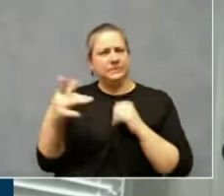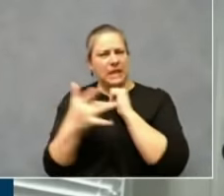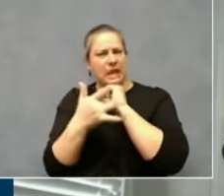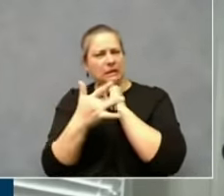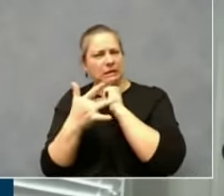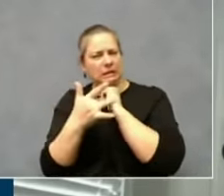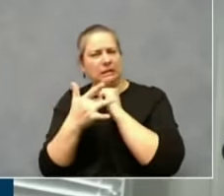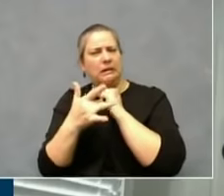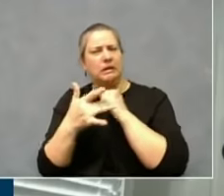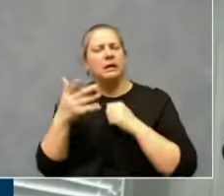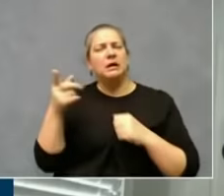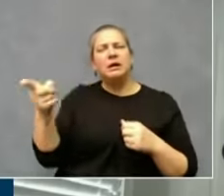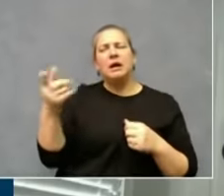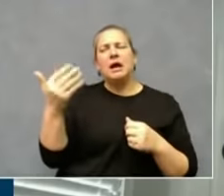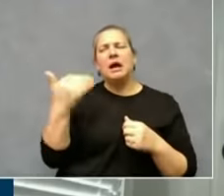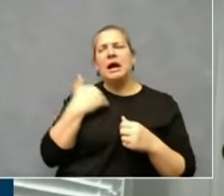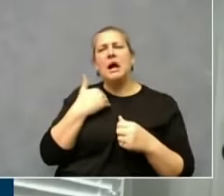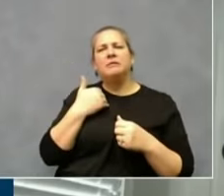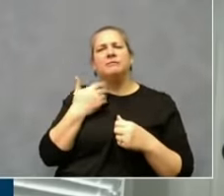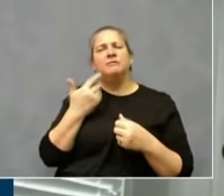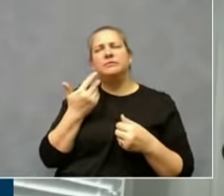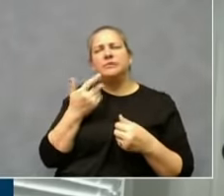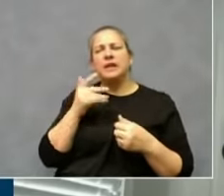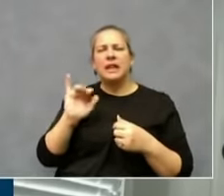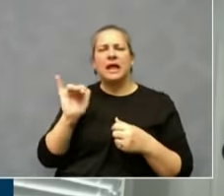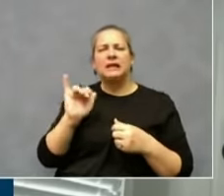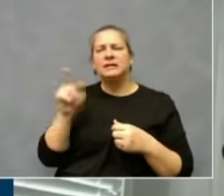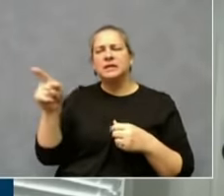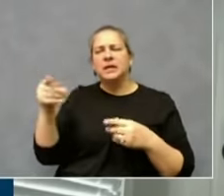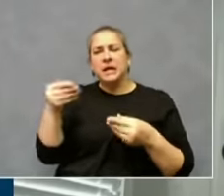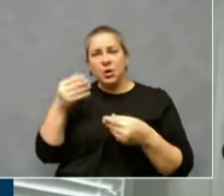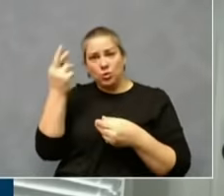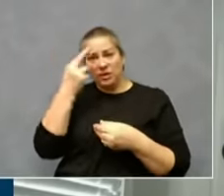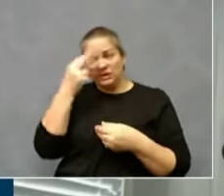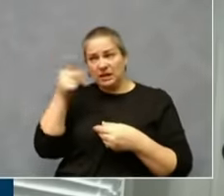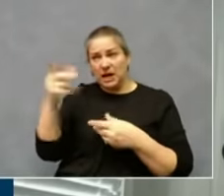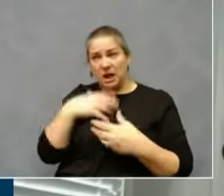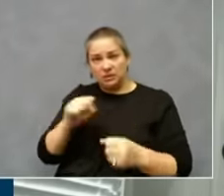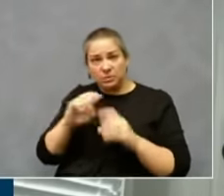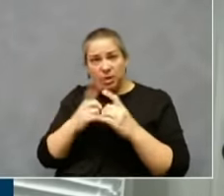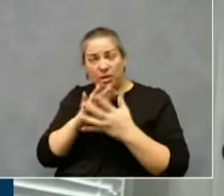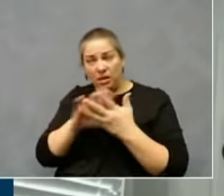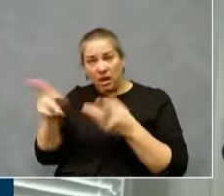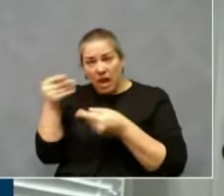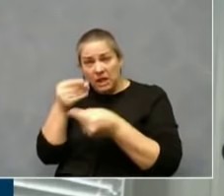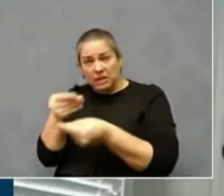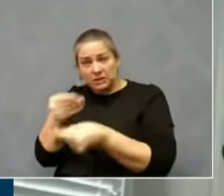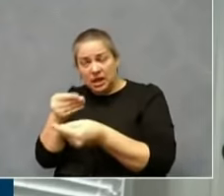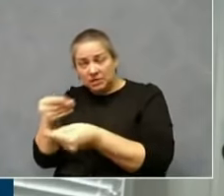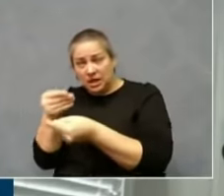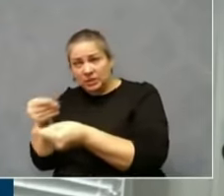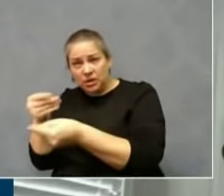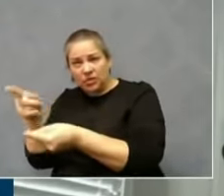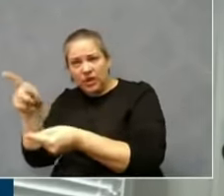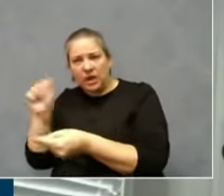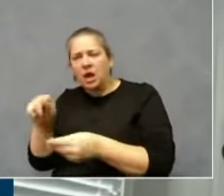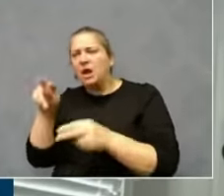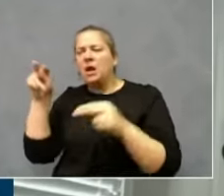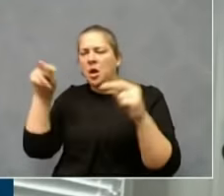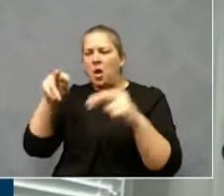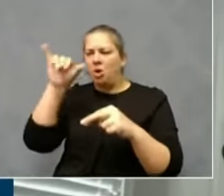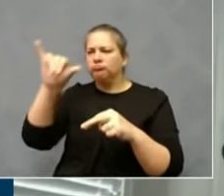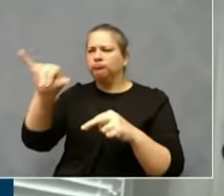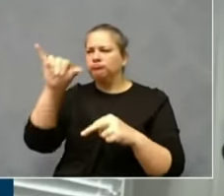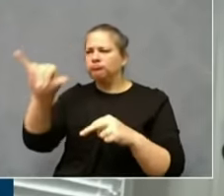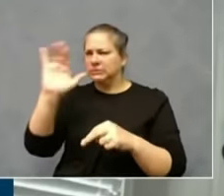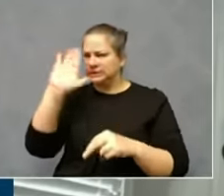and to try to identify clusters as we're able to. Clusters are places where people spread infection in a